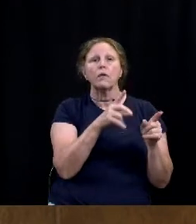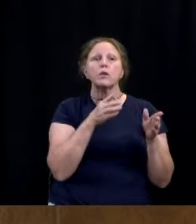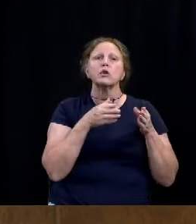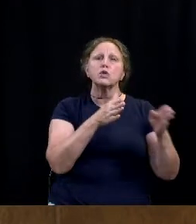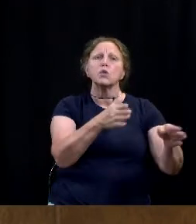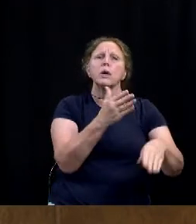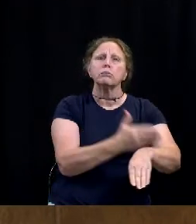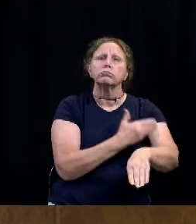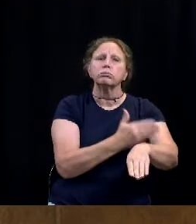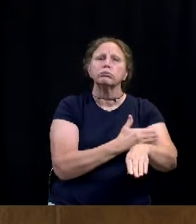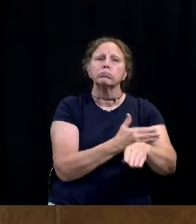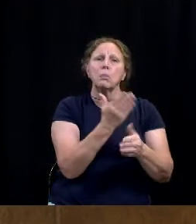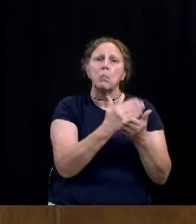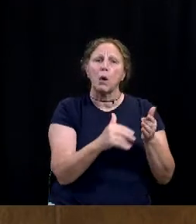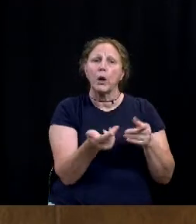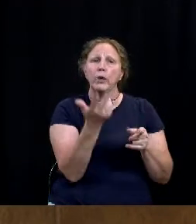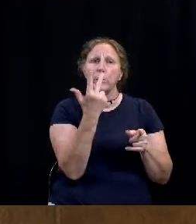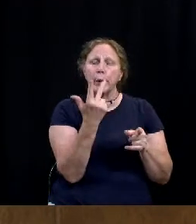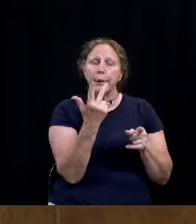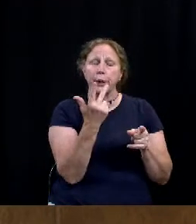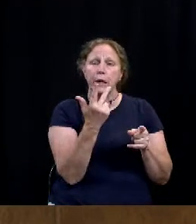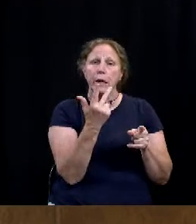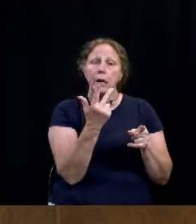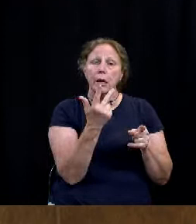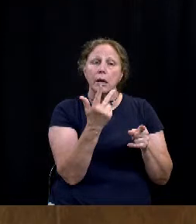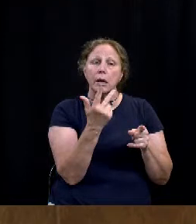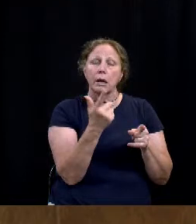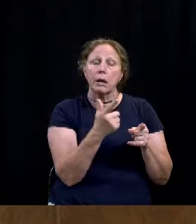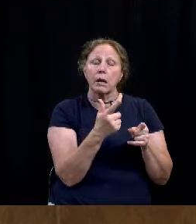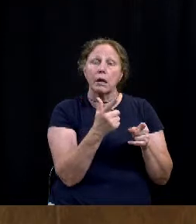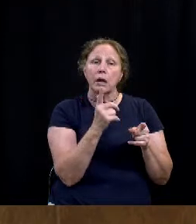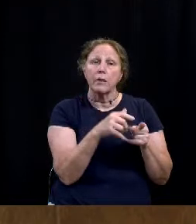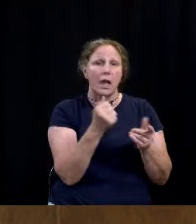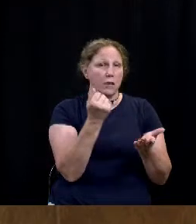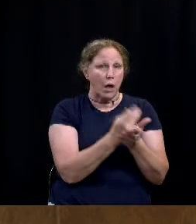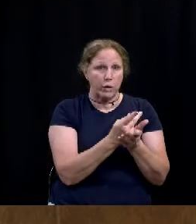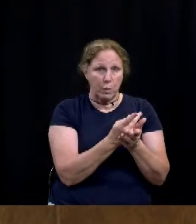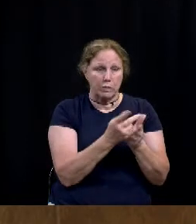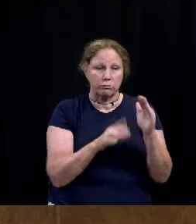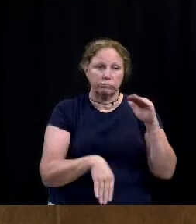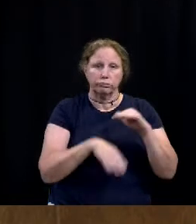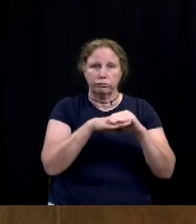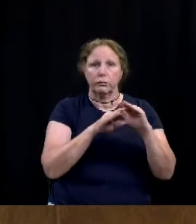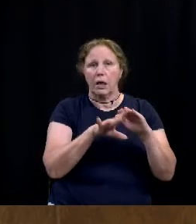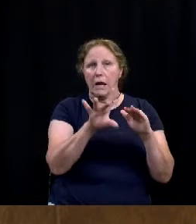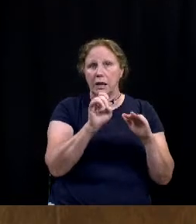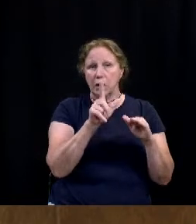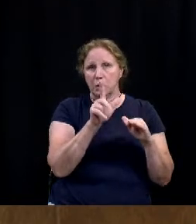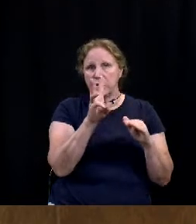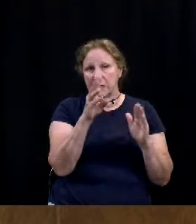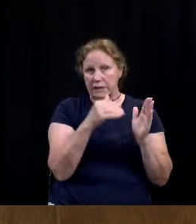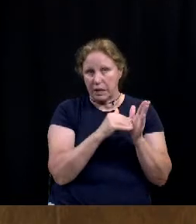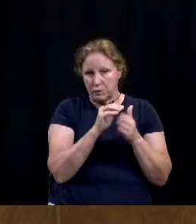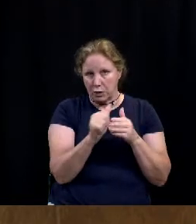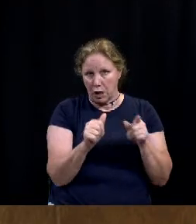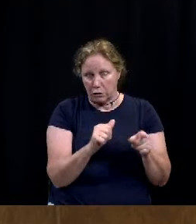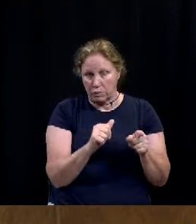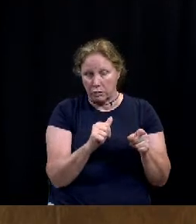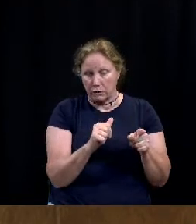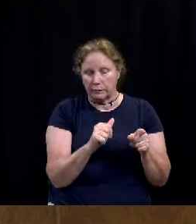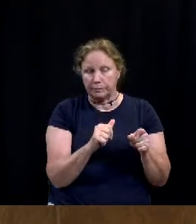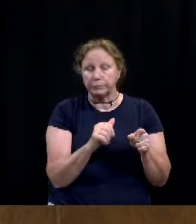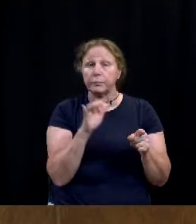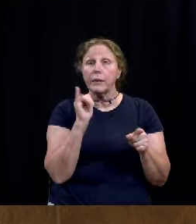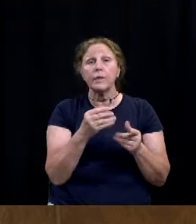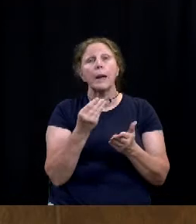Phase 3 project, an authorization that doesn't exceed $826,000. This